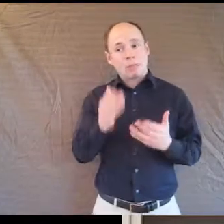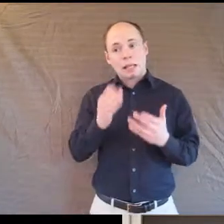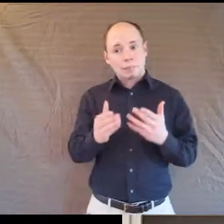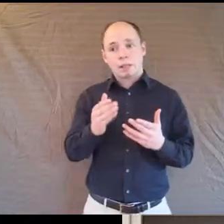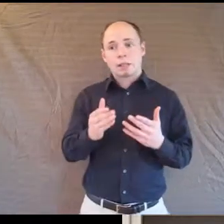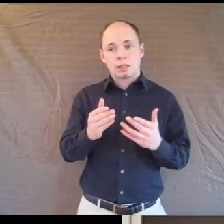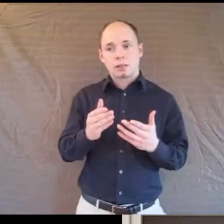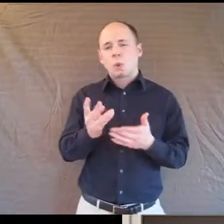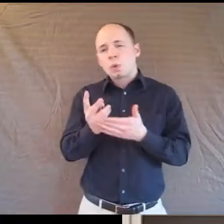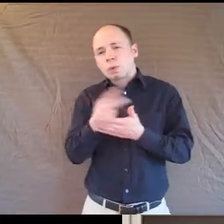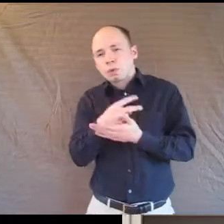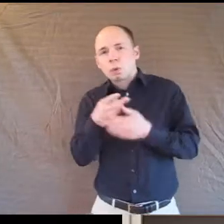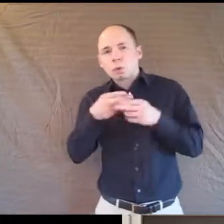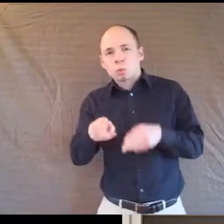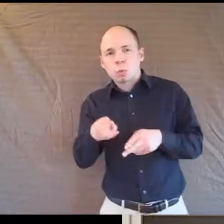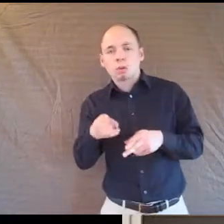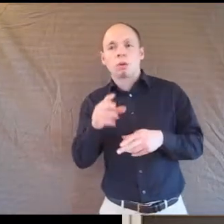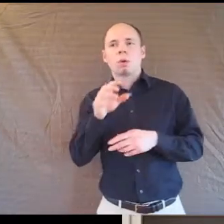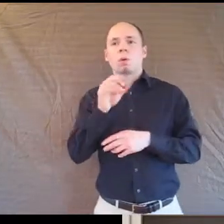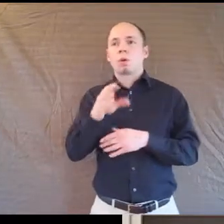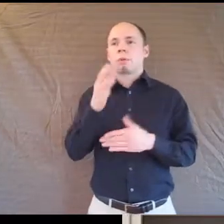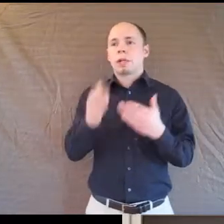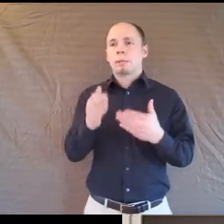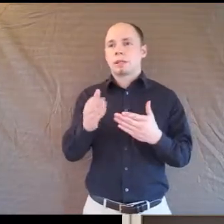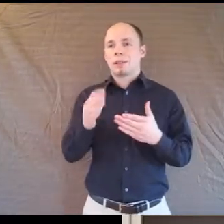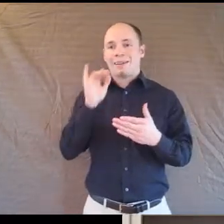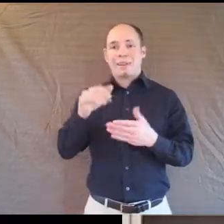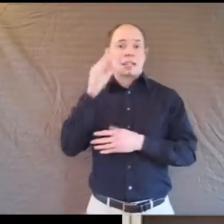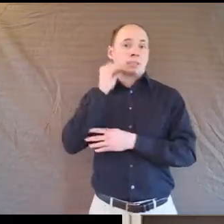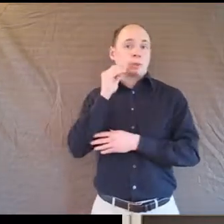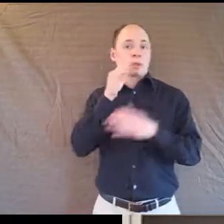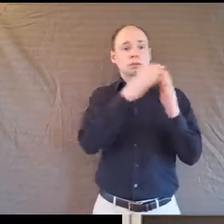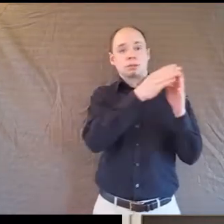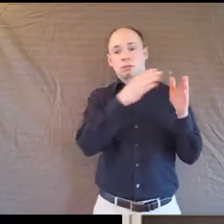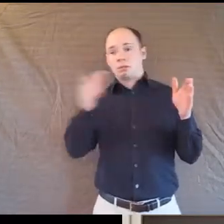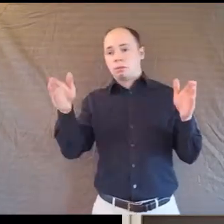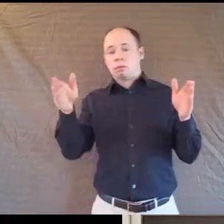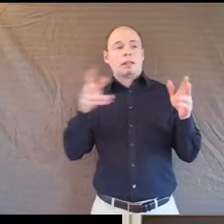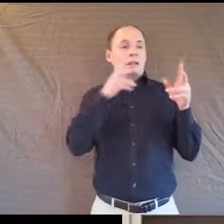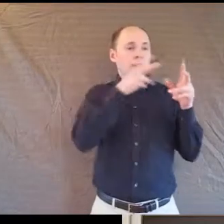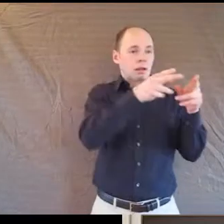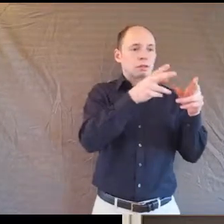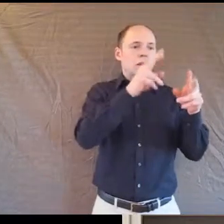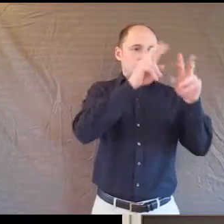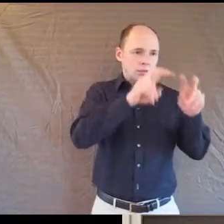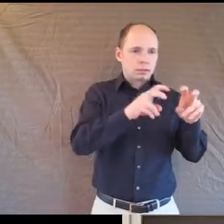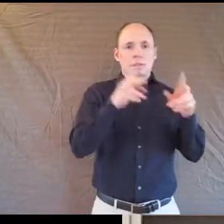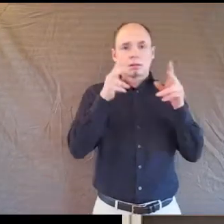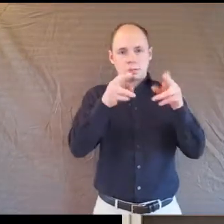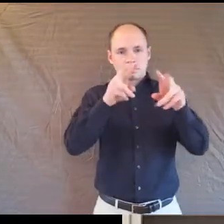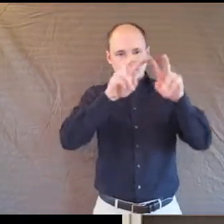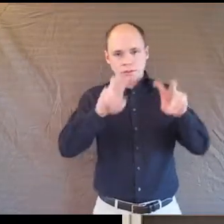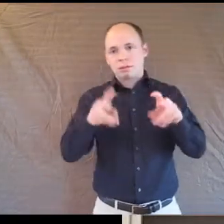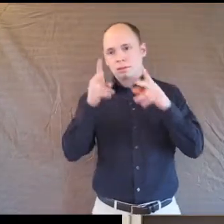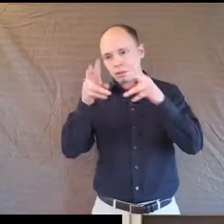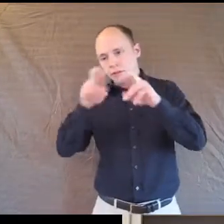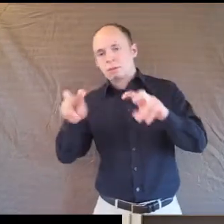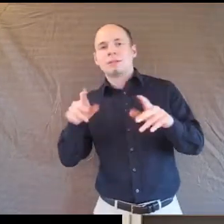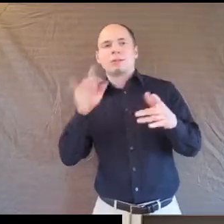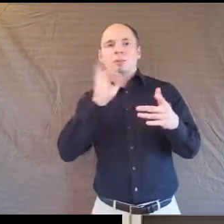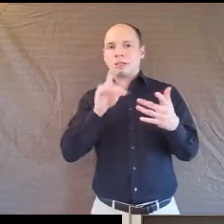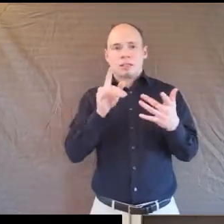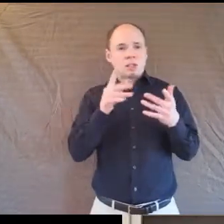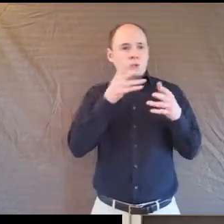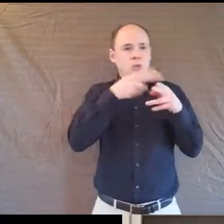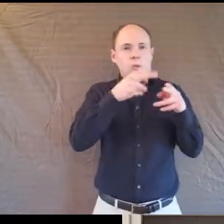of time or review in bits and pieces, but they go on. And their memories naturally